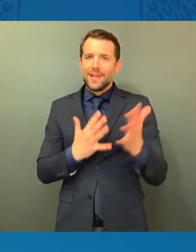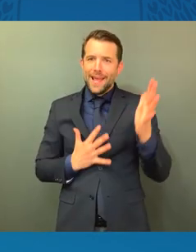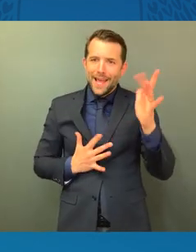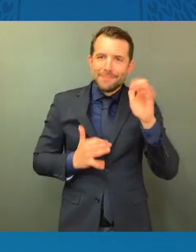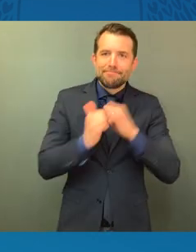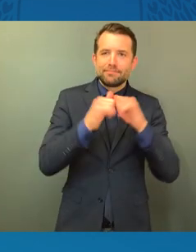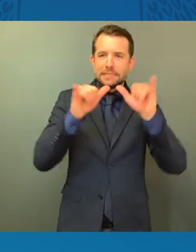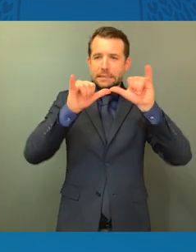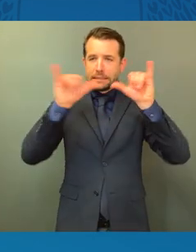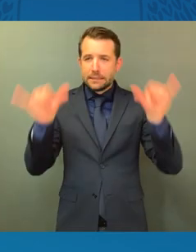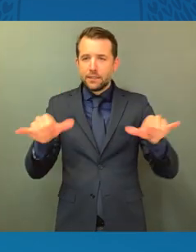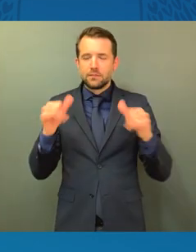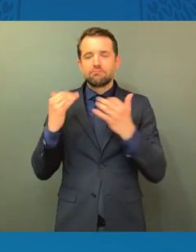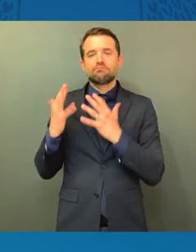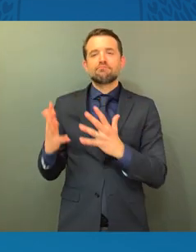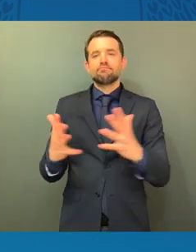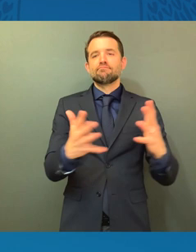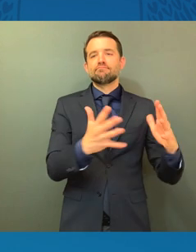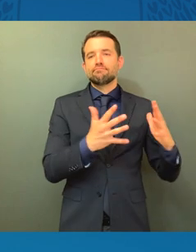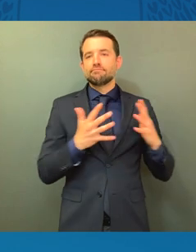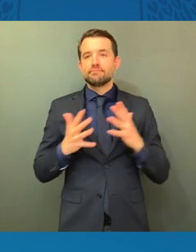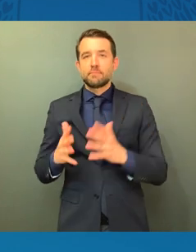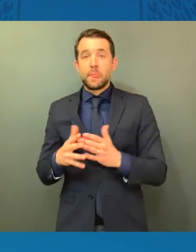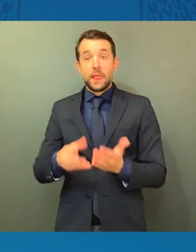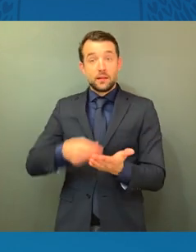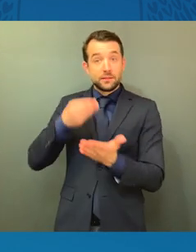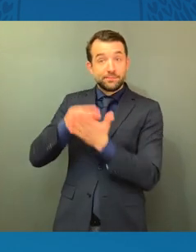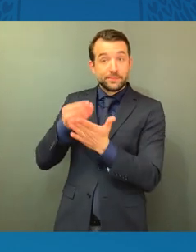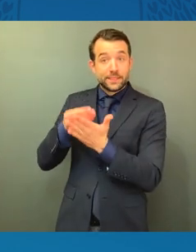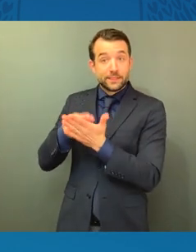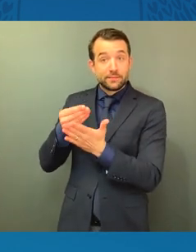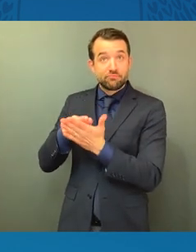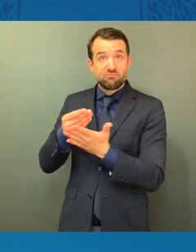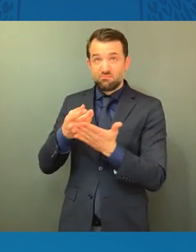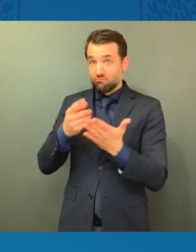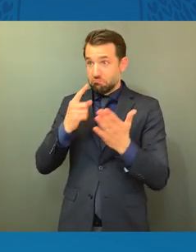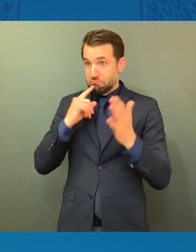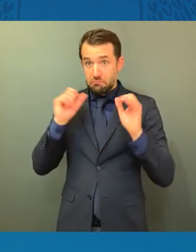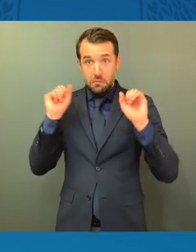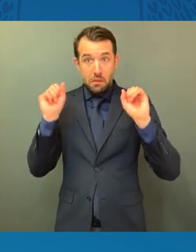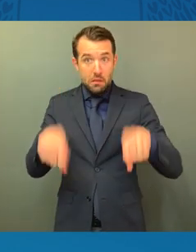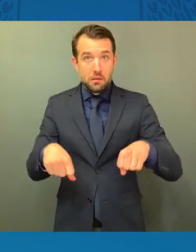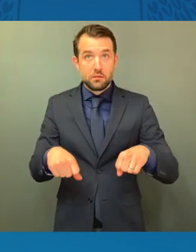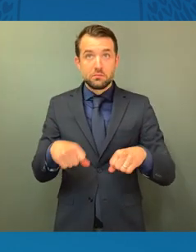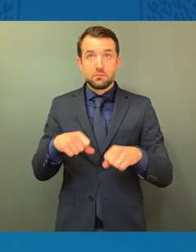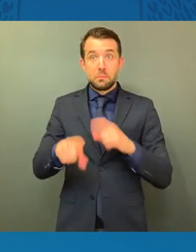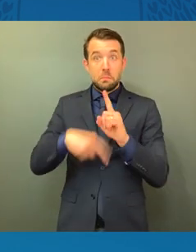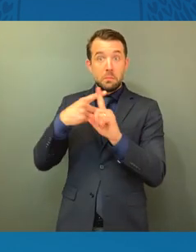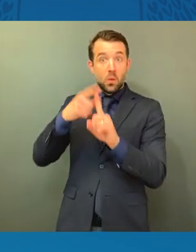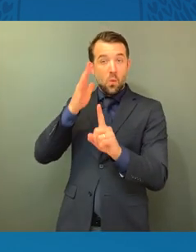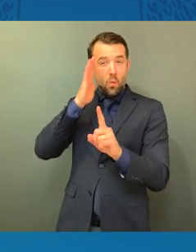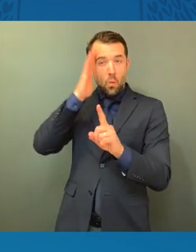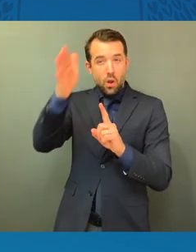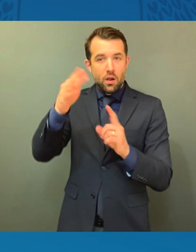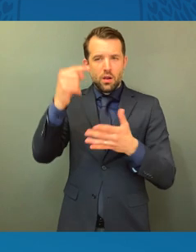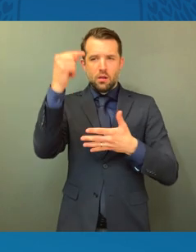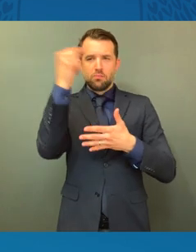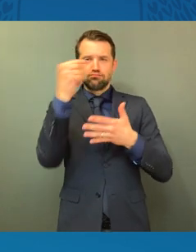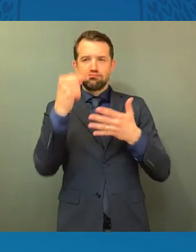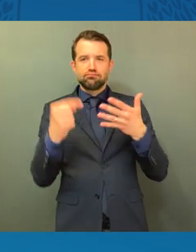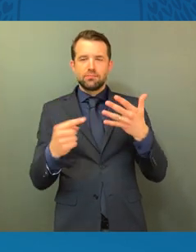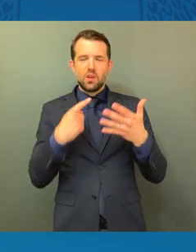And these grants will be, can be, and will be used on a number of the issues that we have just discussed, such as improving